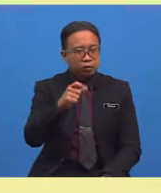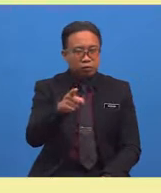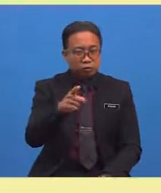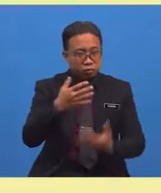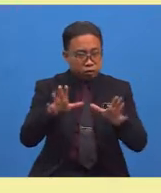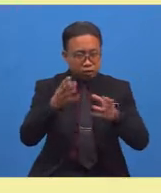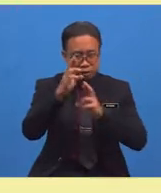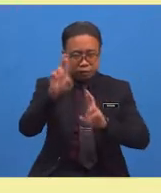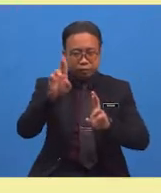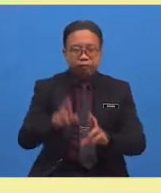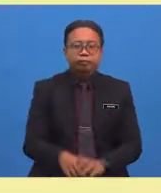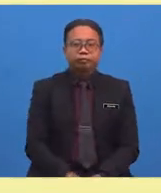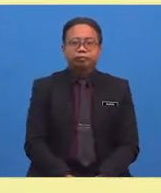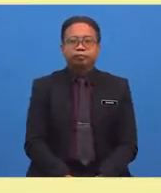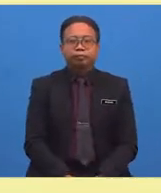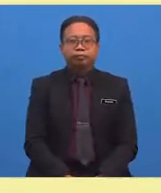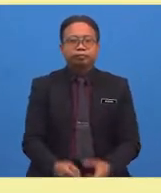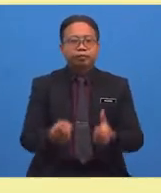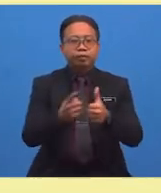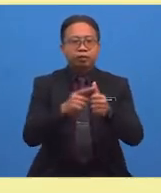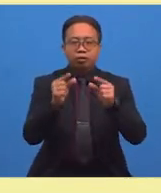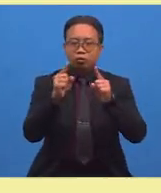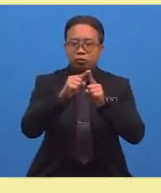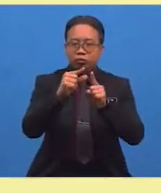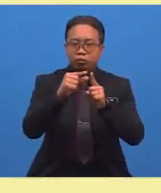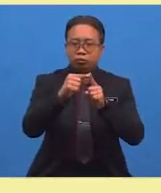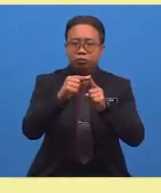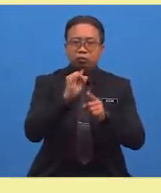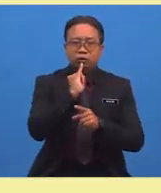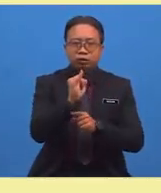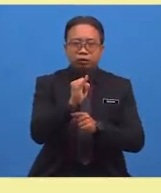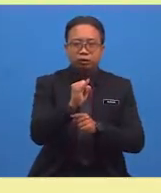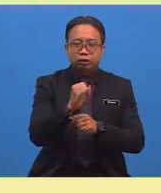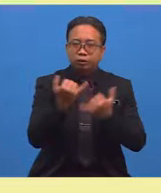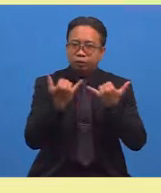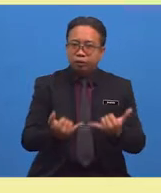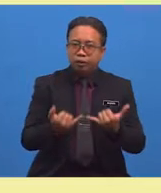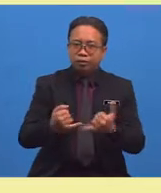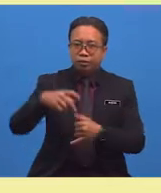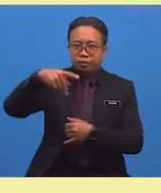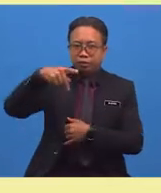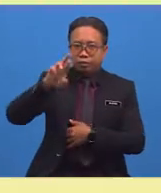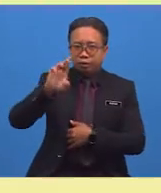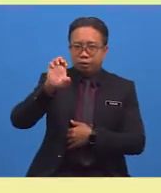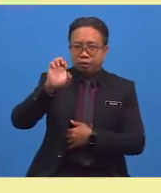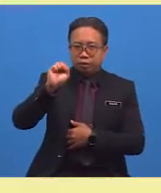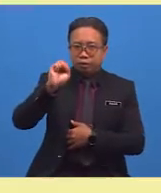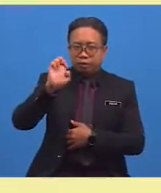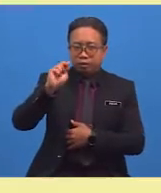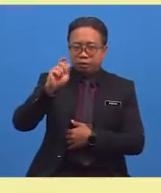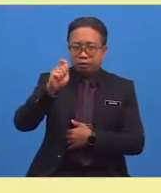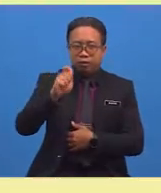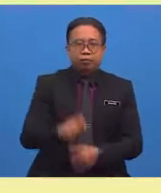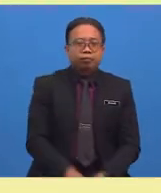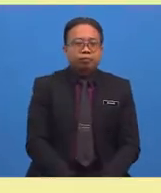The first word is present. Can you find a synonym or